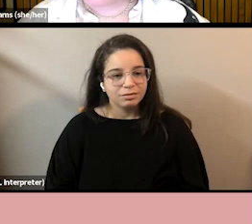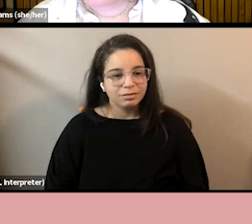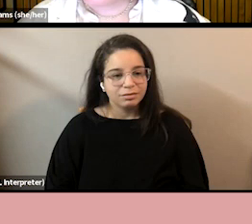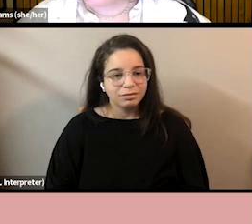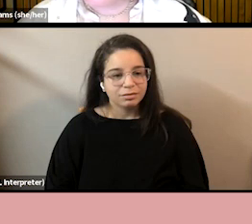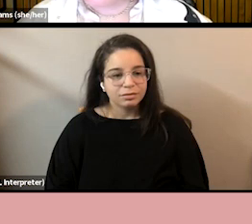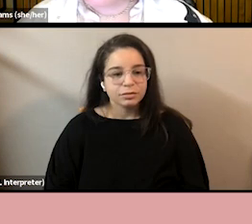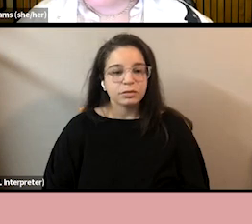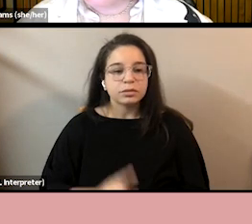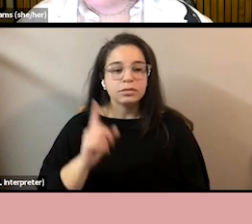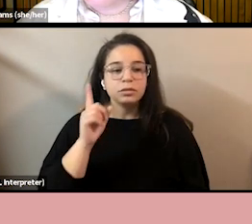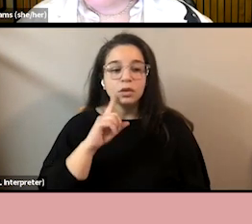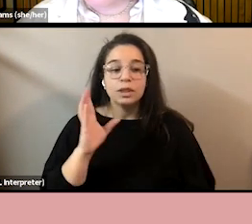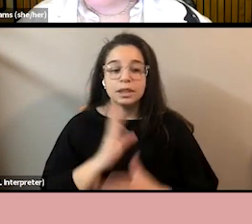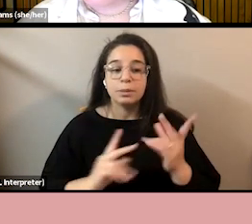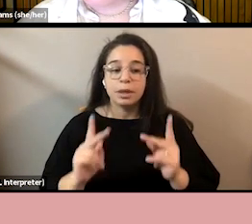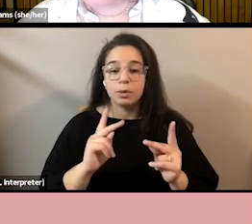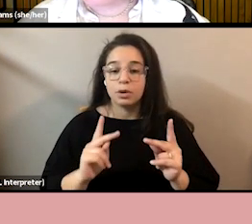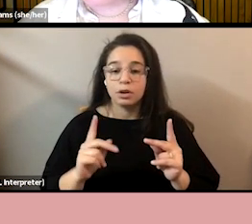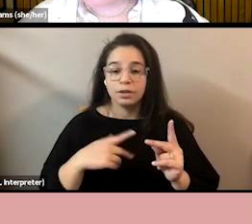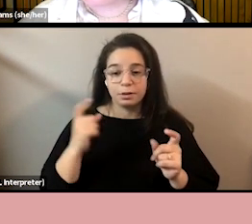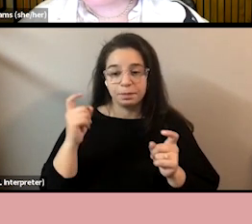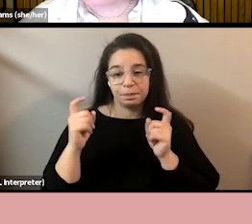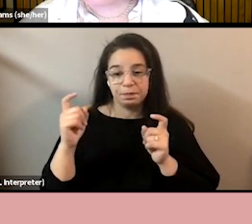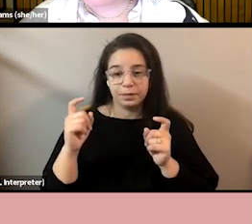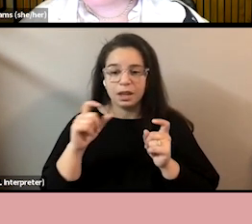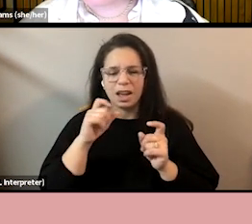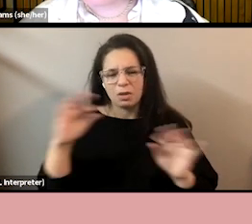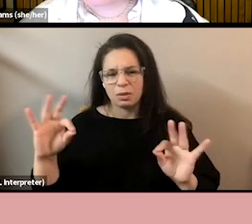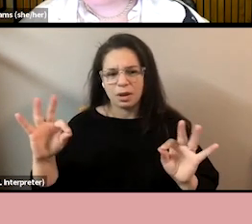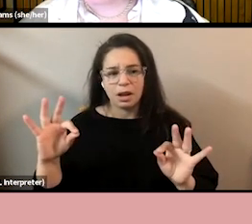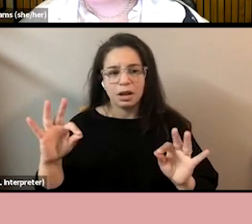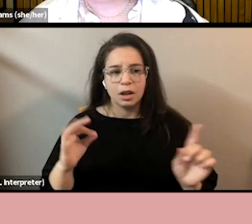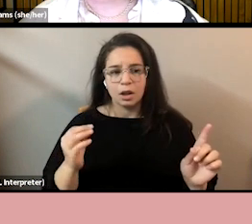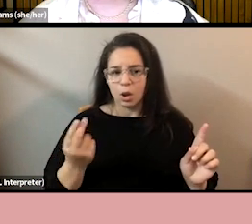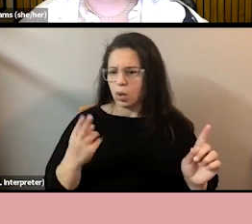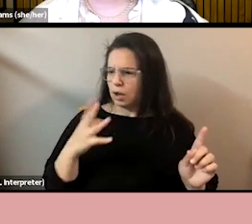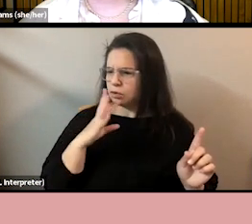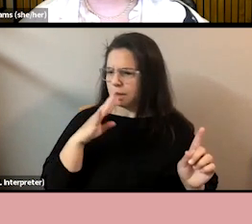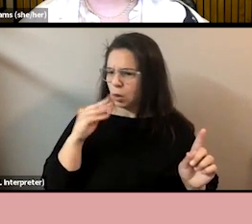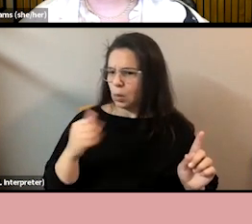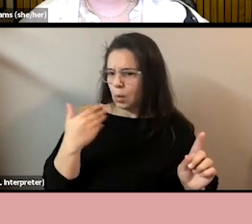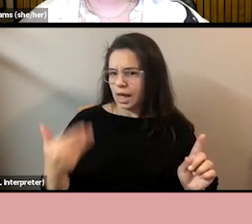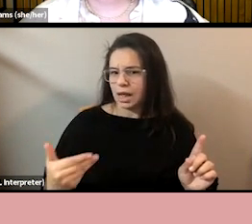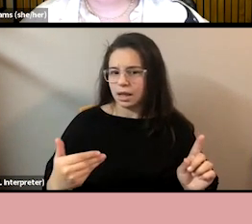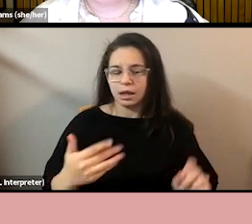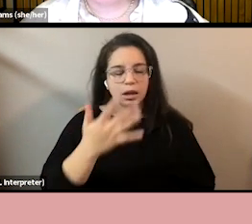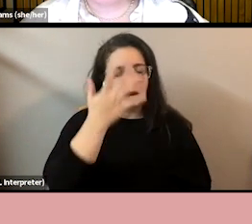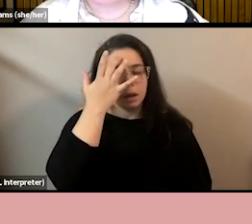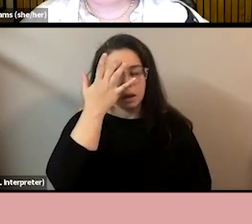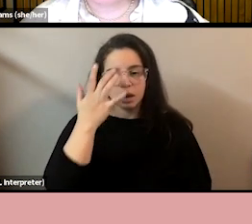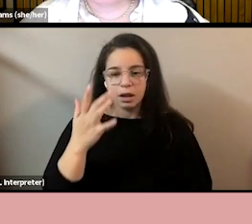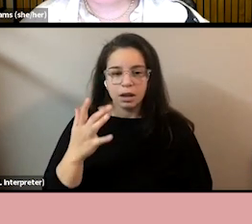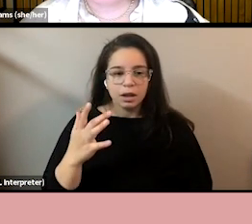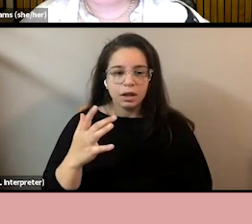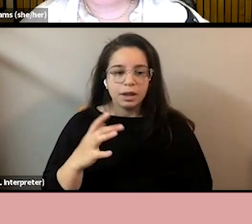For people who still don't think that microaggressions are a problem. Oh, you're so well-spoken. Oh, just imagine instead of being a